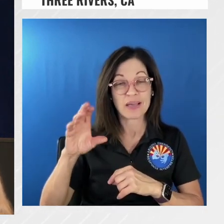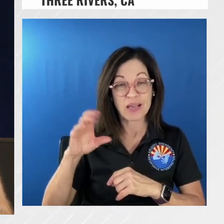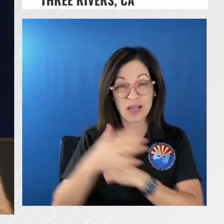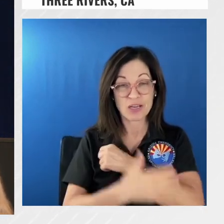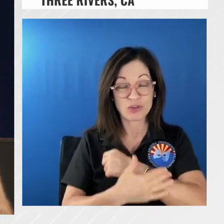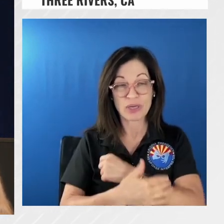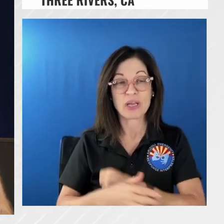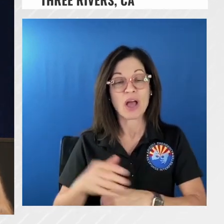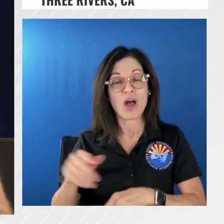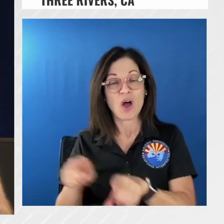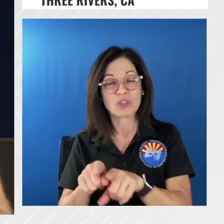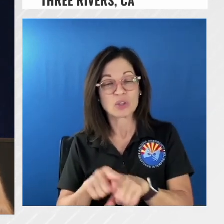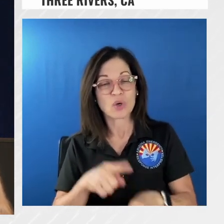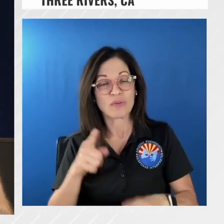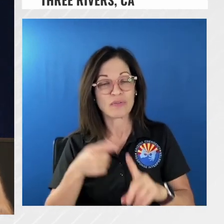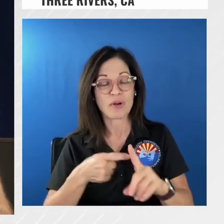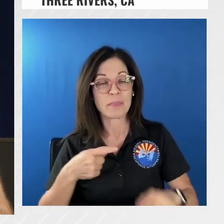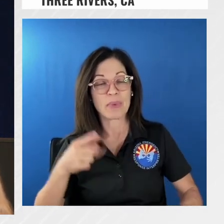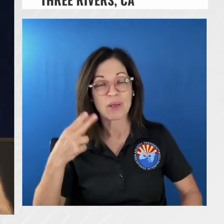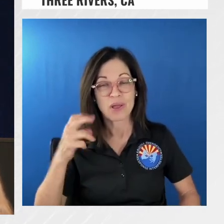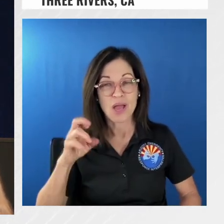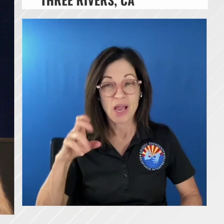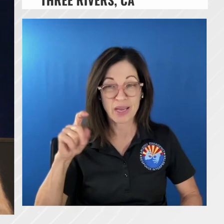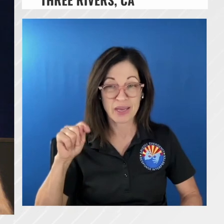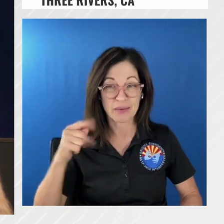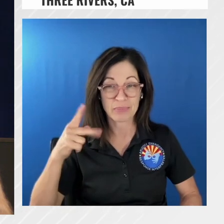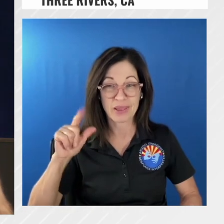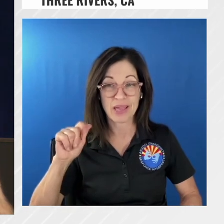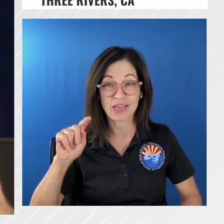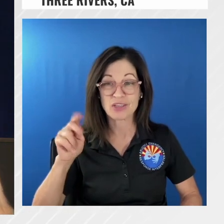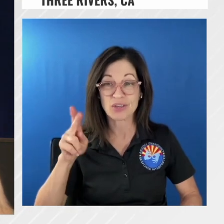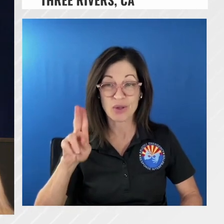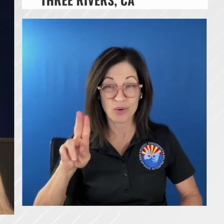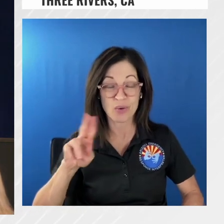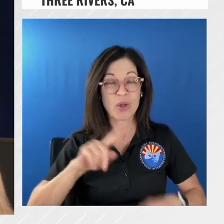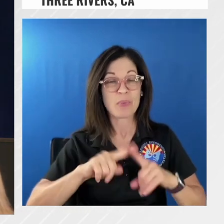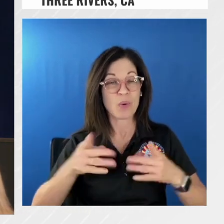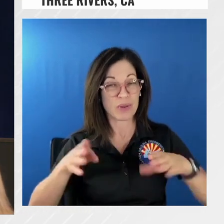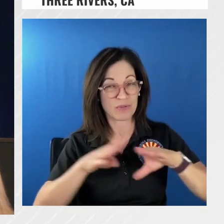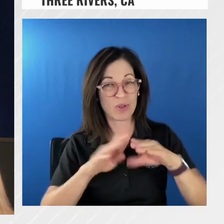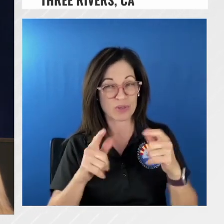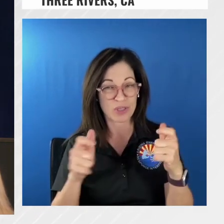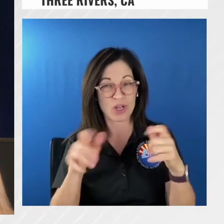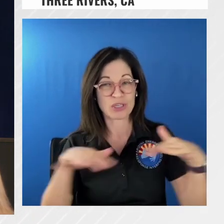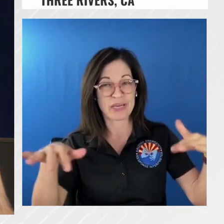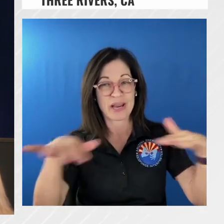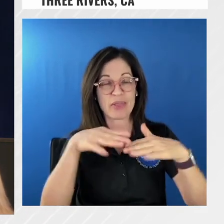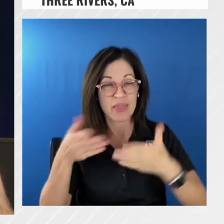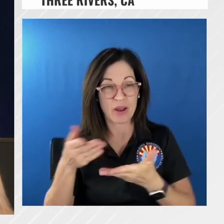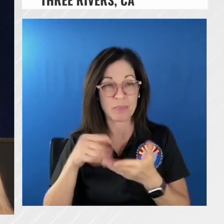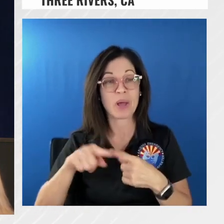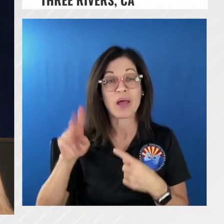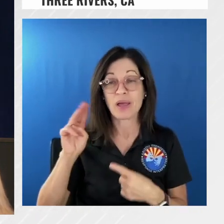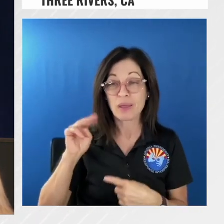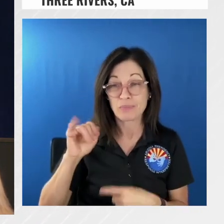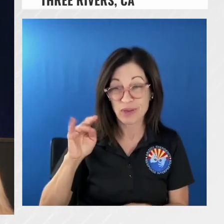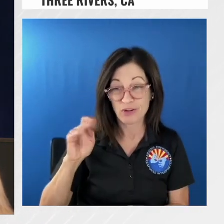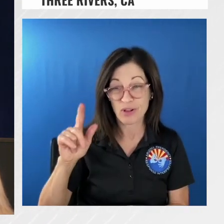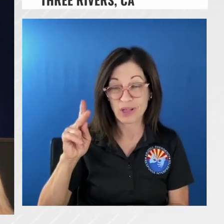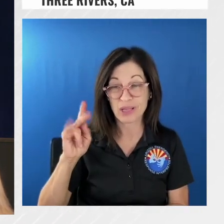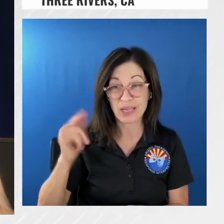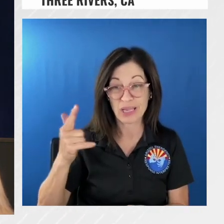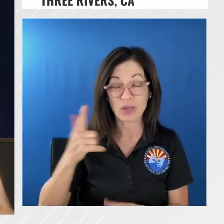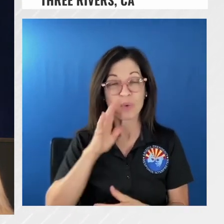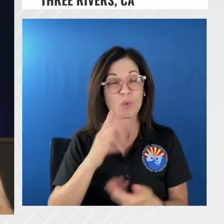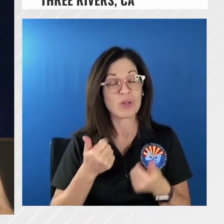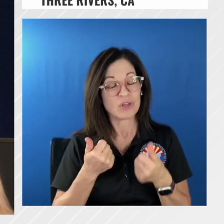from mineral king but we have closed off a sizable area there but mineral king we're going to try to